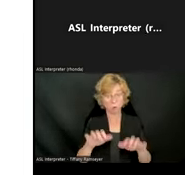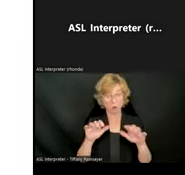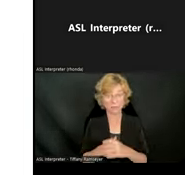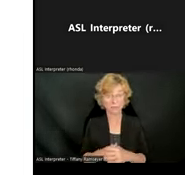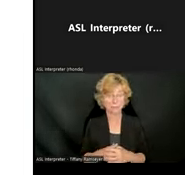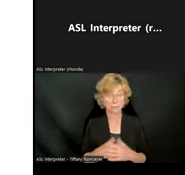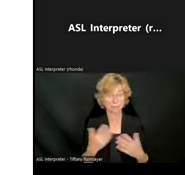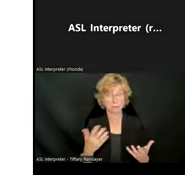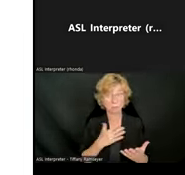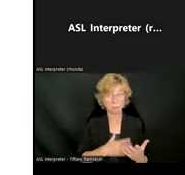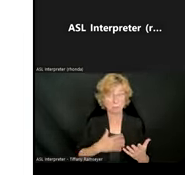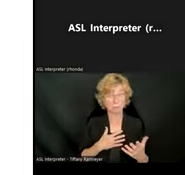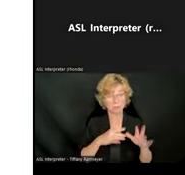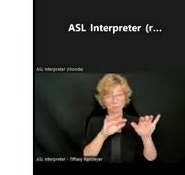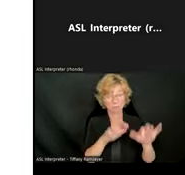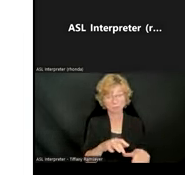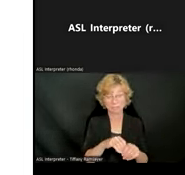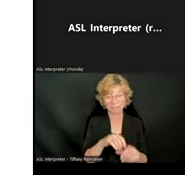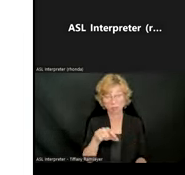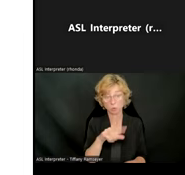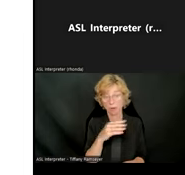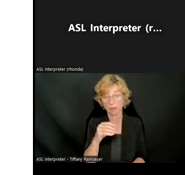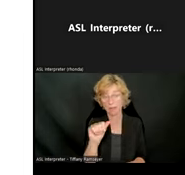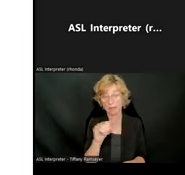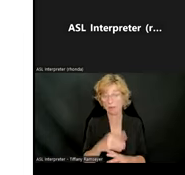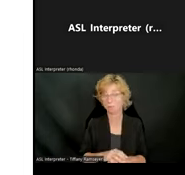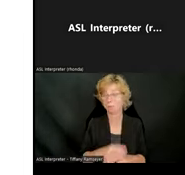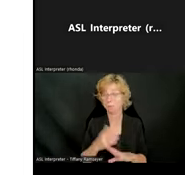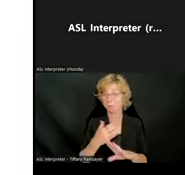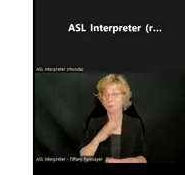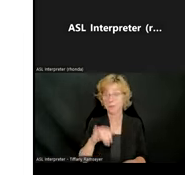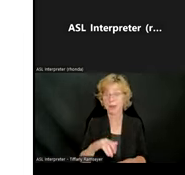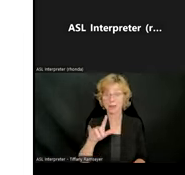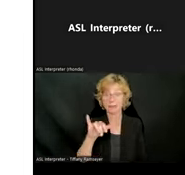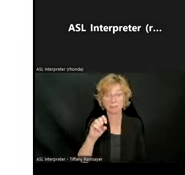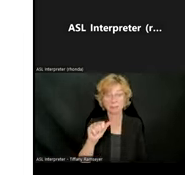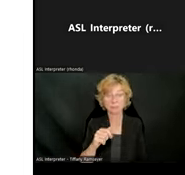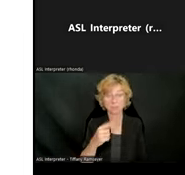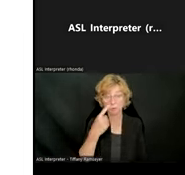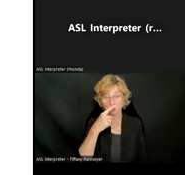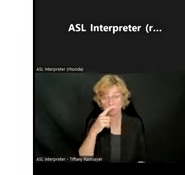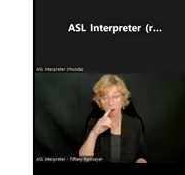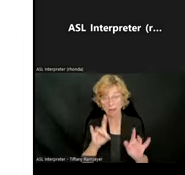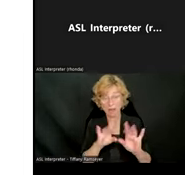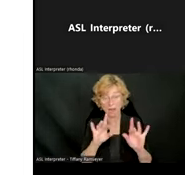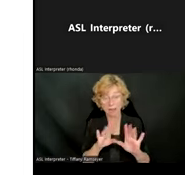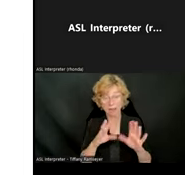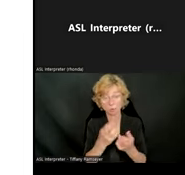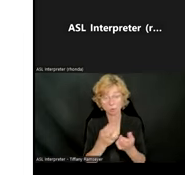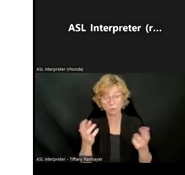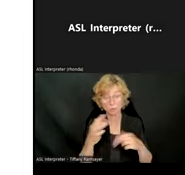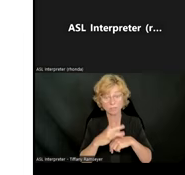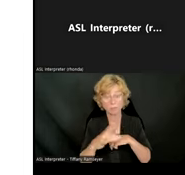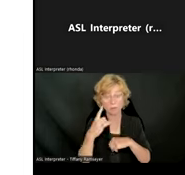add them into the Q&A. But before we do so, Lisa, would you like to highlight any resources available for educators